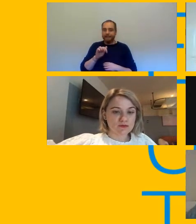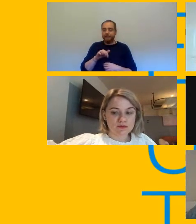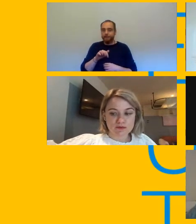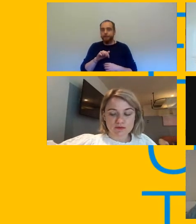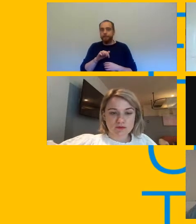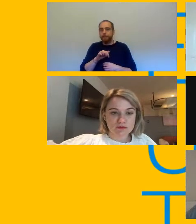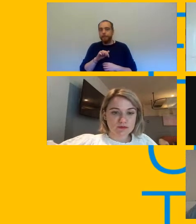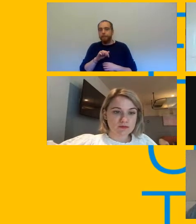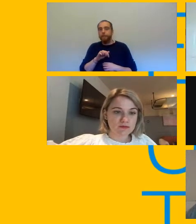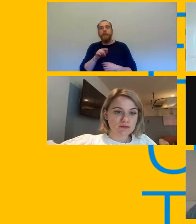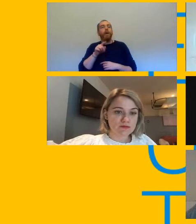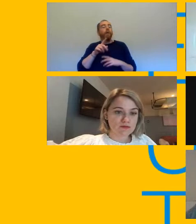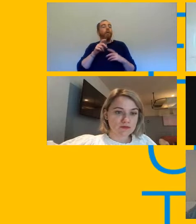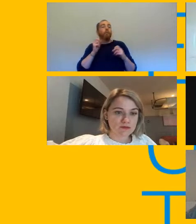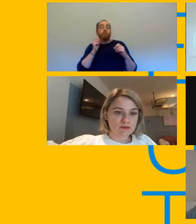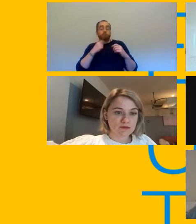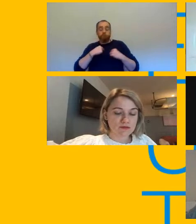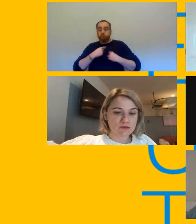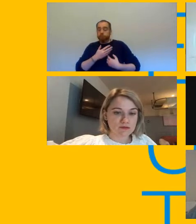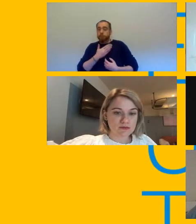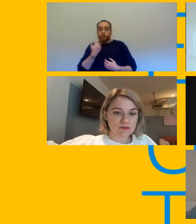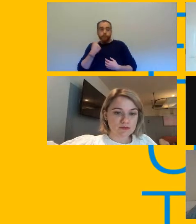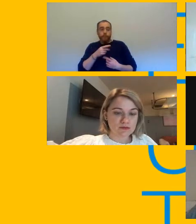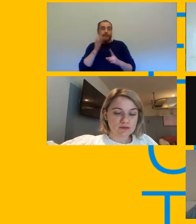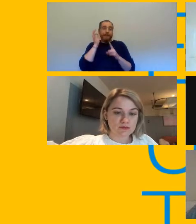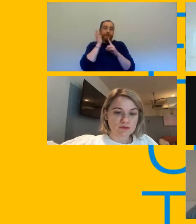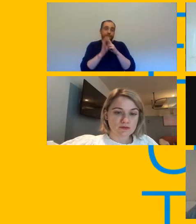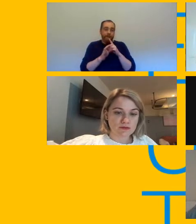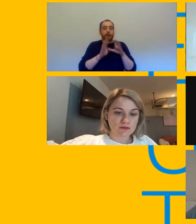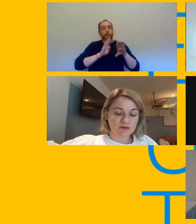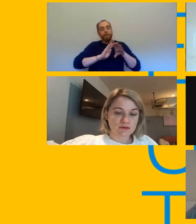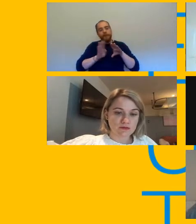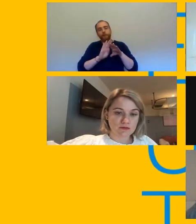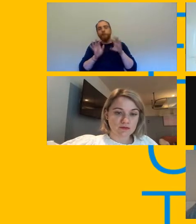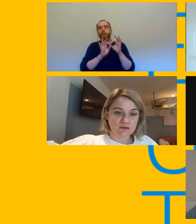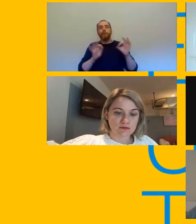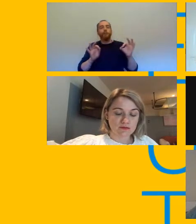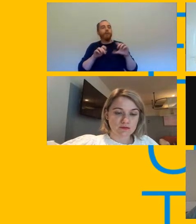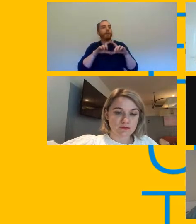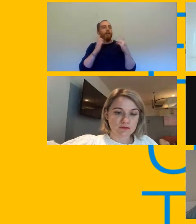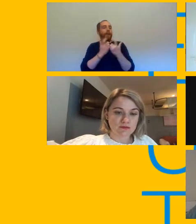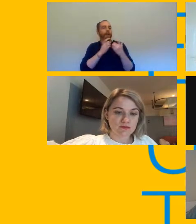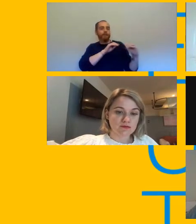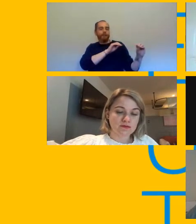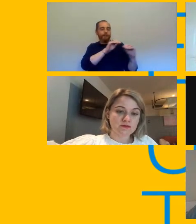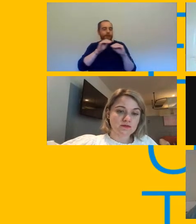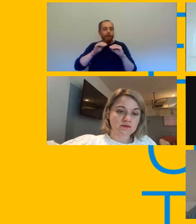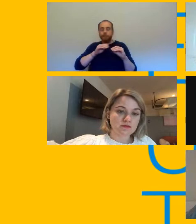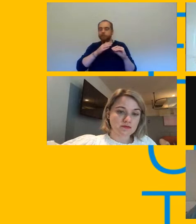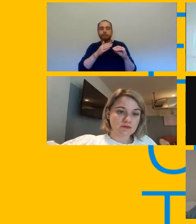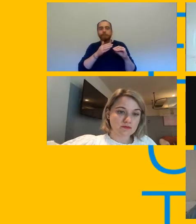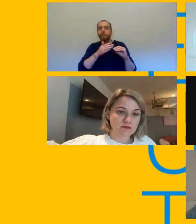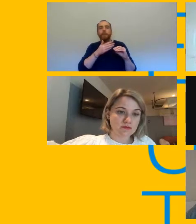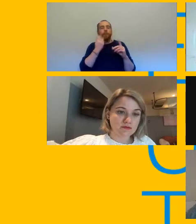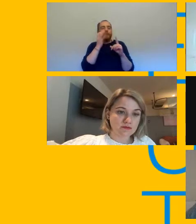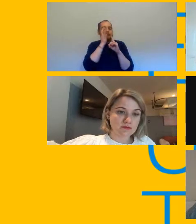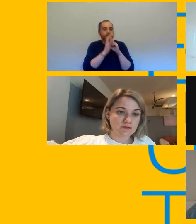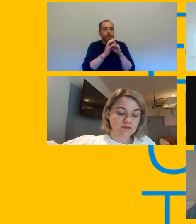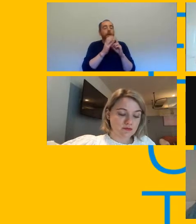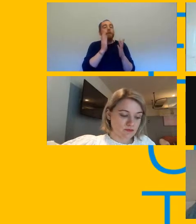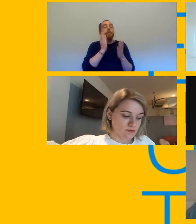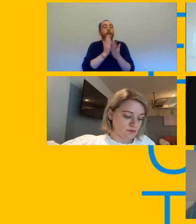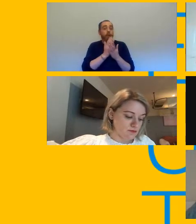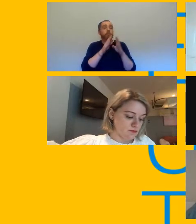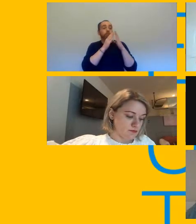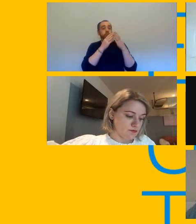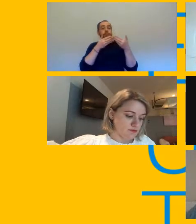obviously offer specific advice around um practical music lessons in our national guidance but you know we do like you say janet